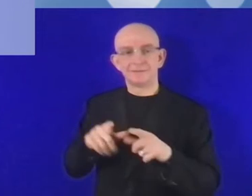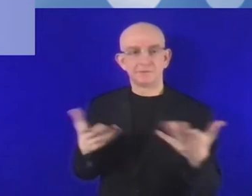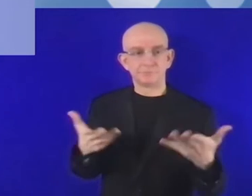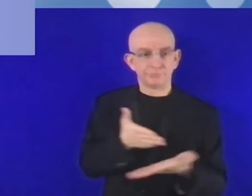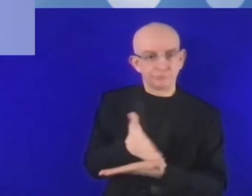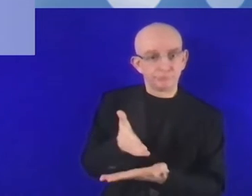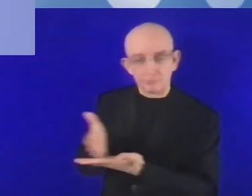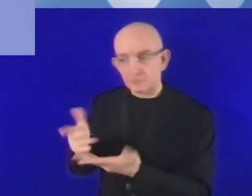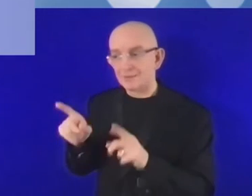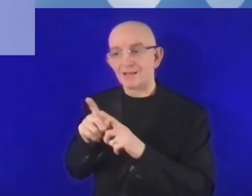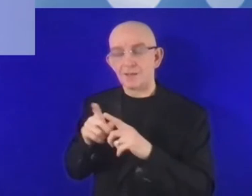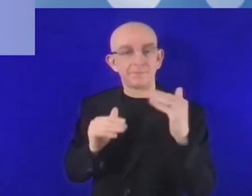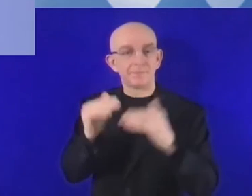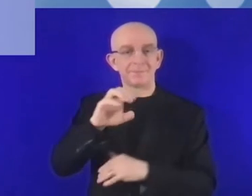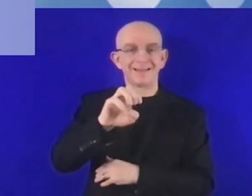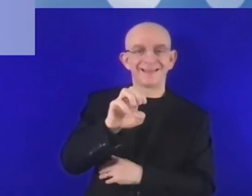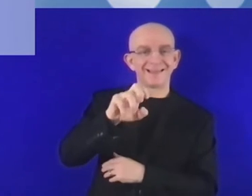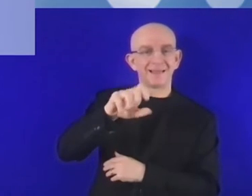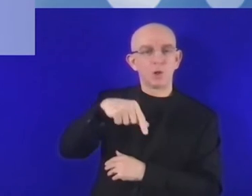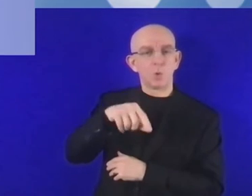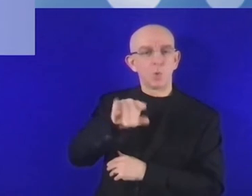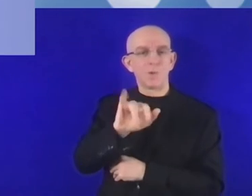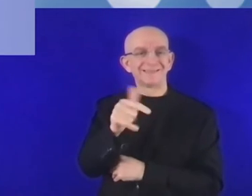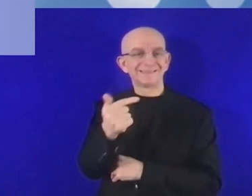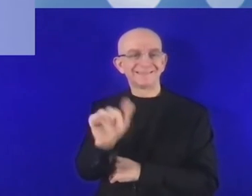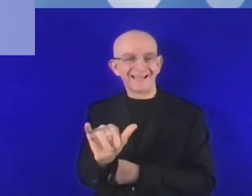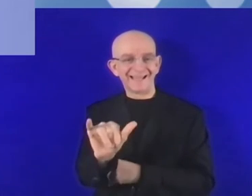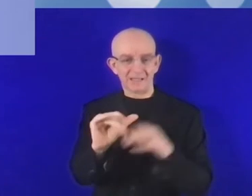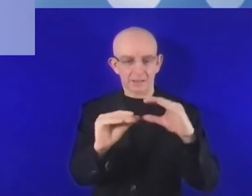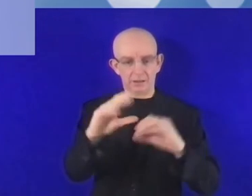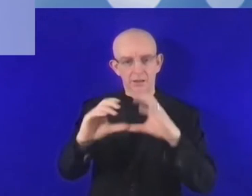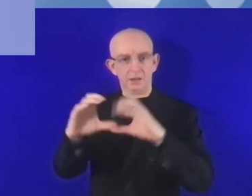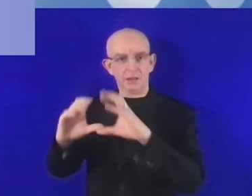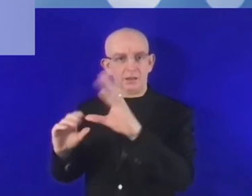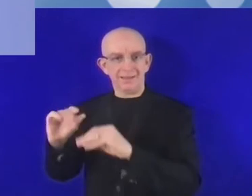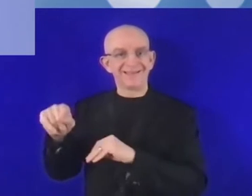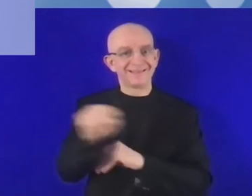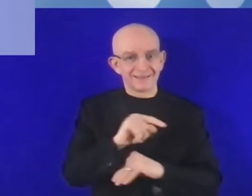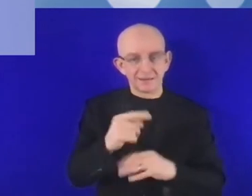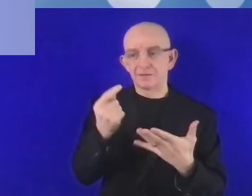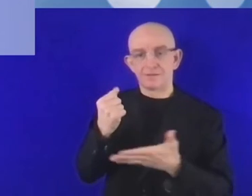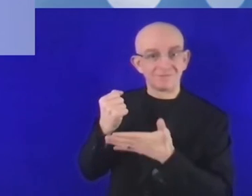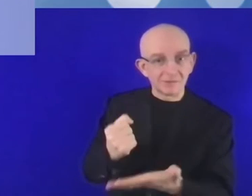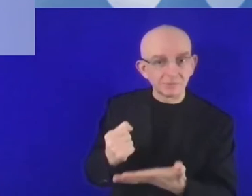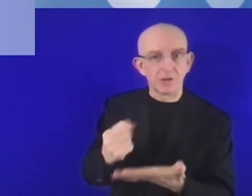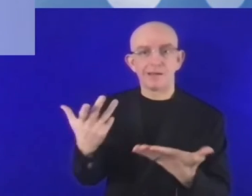best fit for supporting innovation and driving technological change. So to address these gaps further